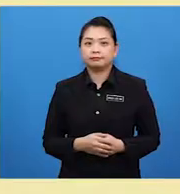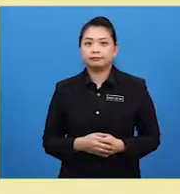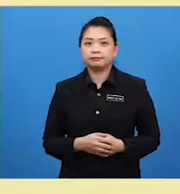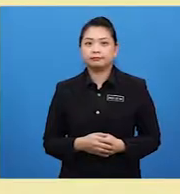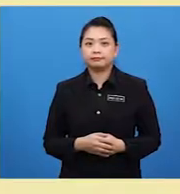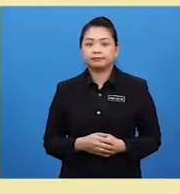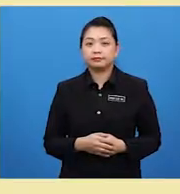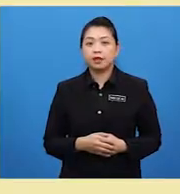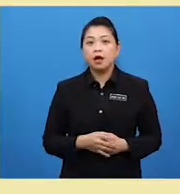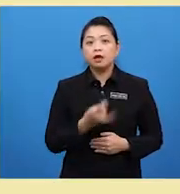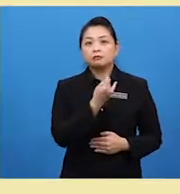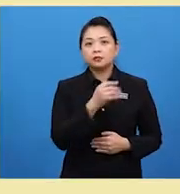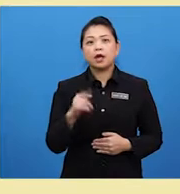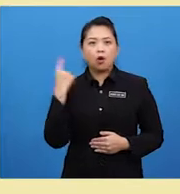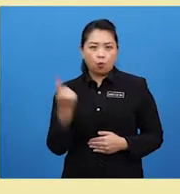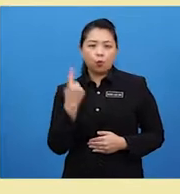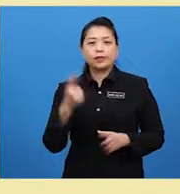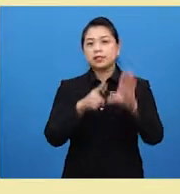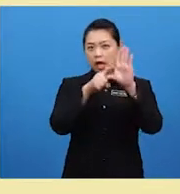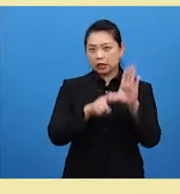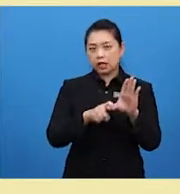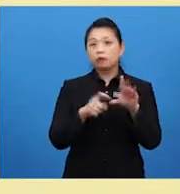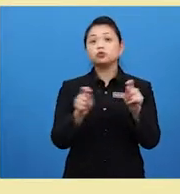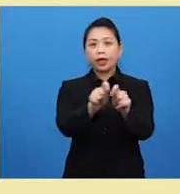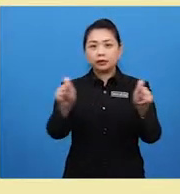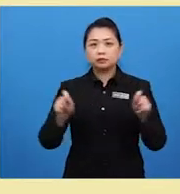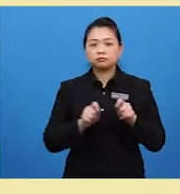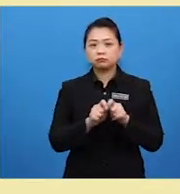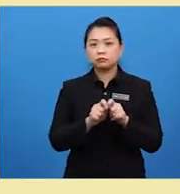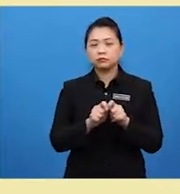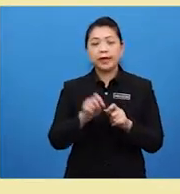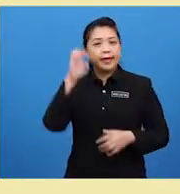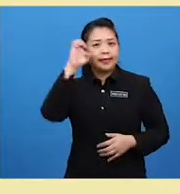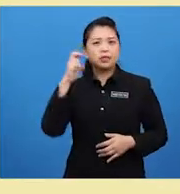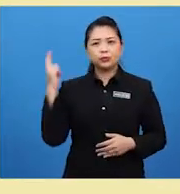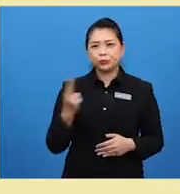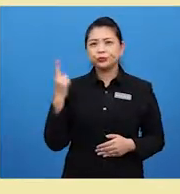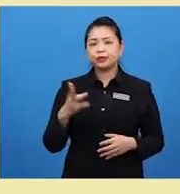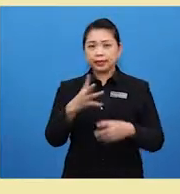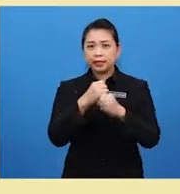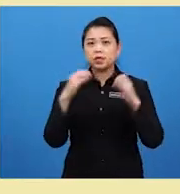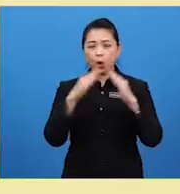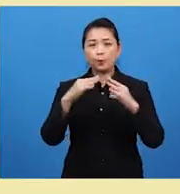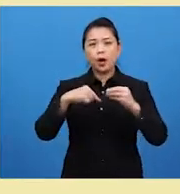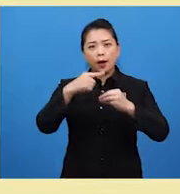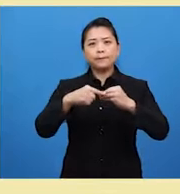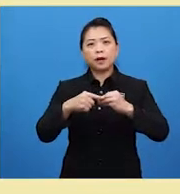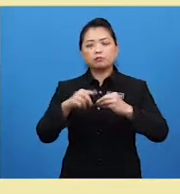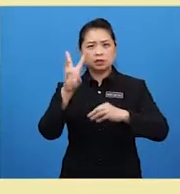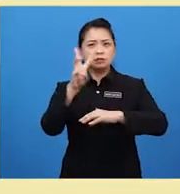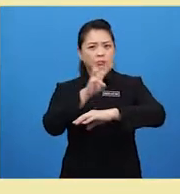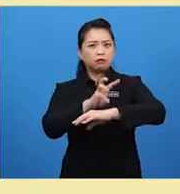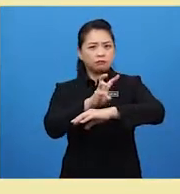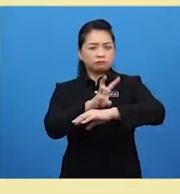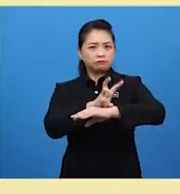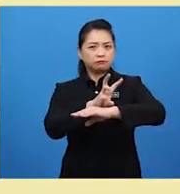They always hang out together. He usually gets home about 6 o'clock.